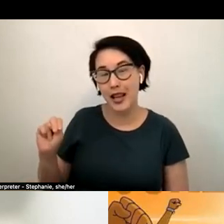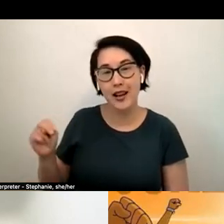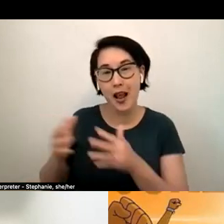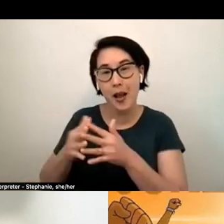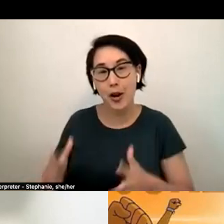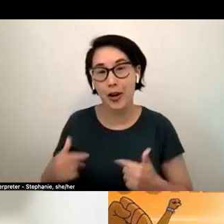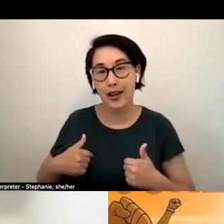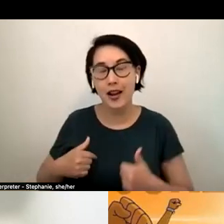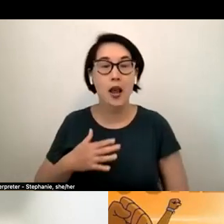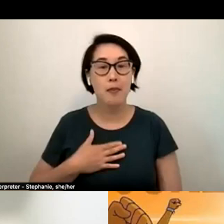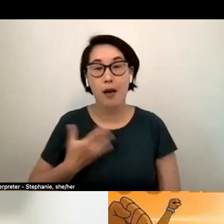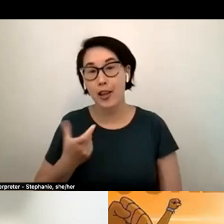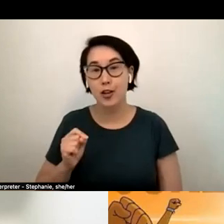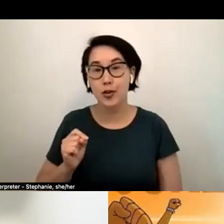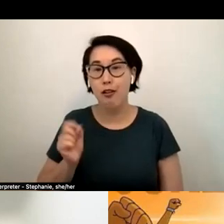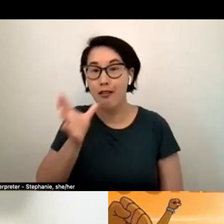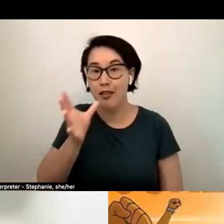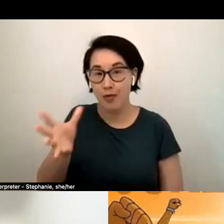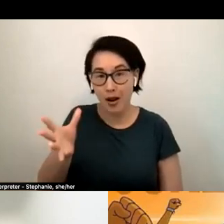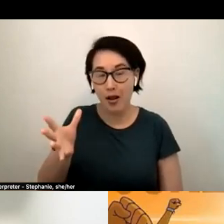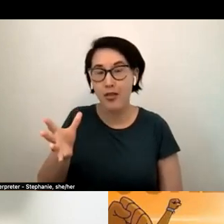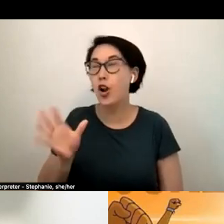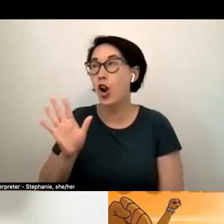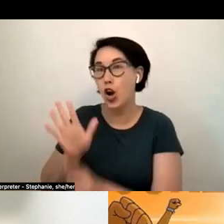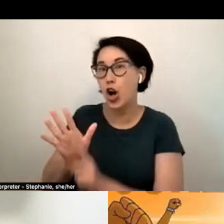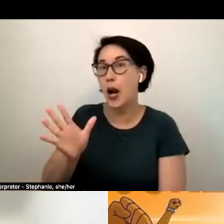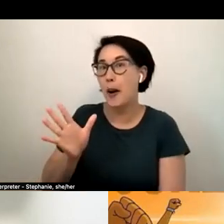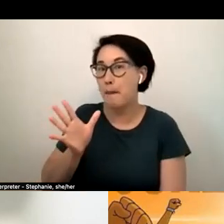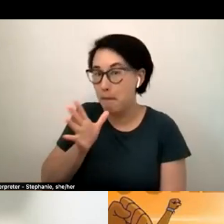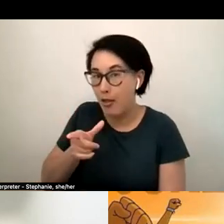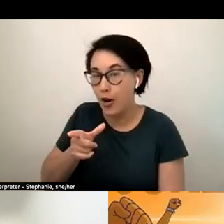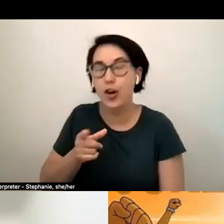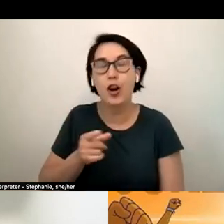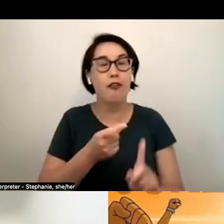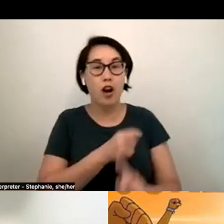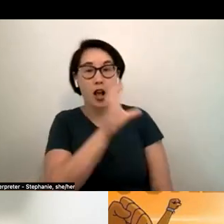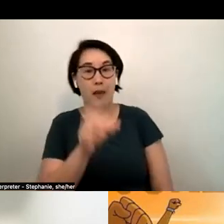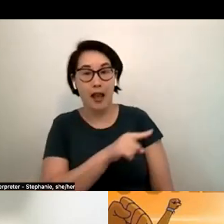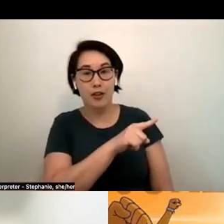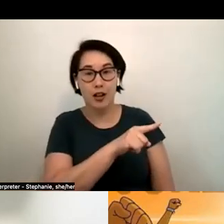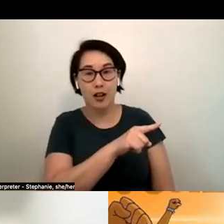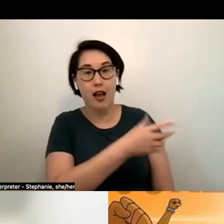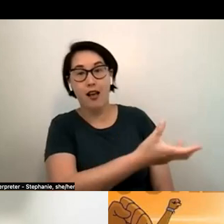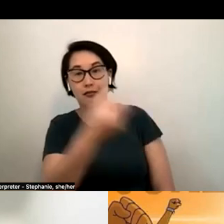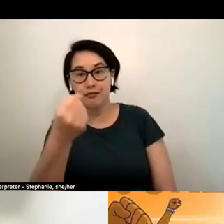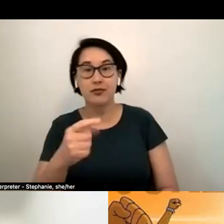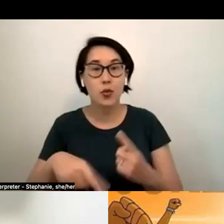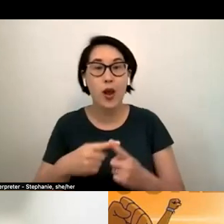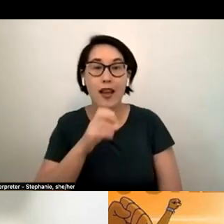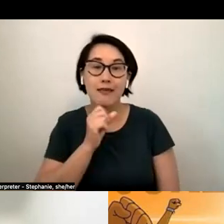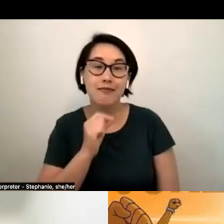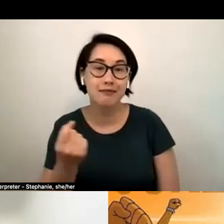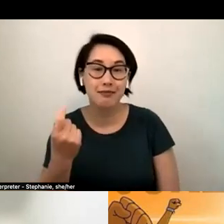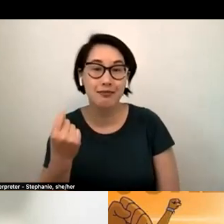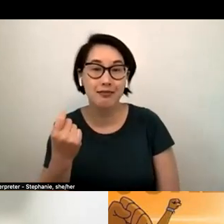great grandmother's mother was taken from africa when she was 11 years old